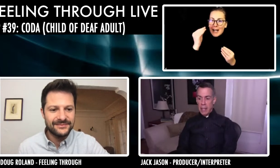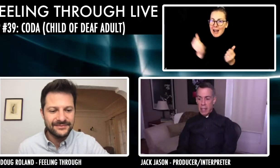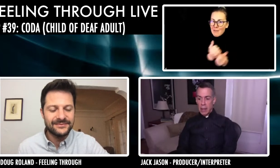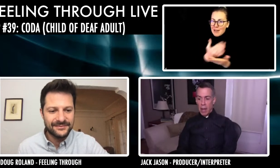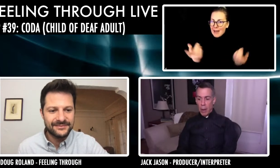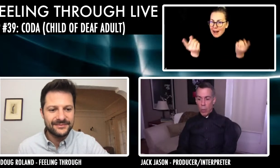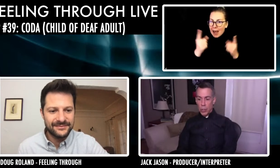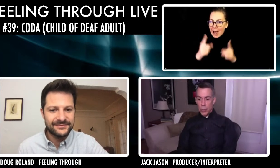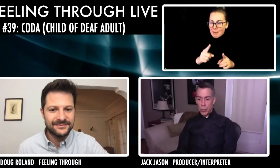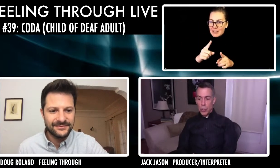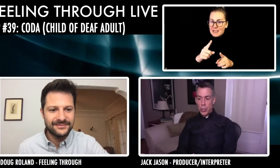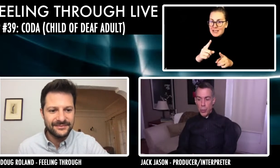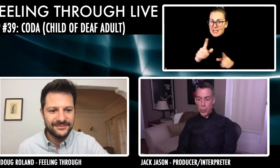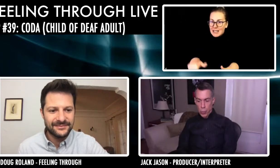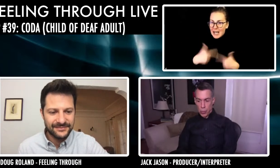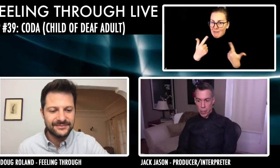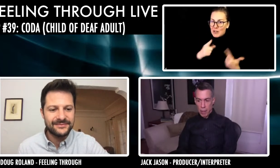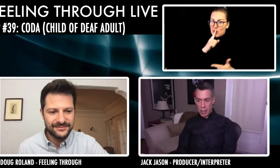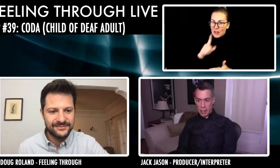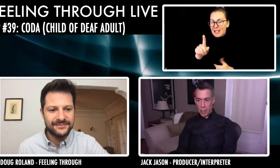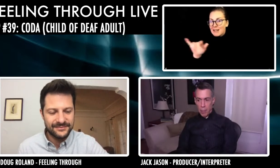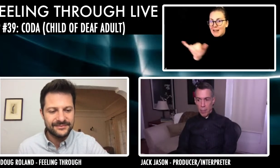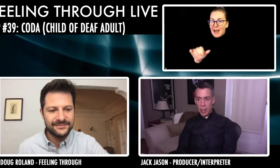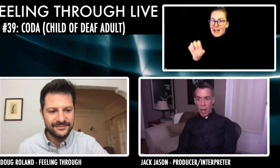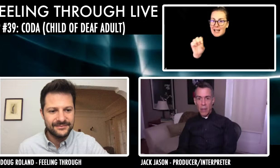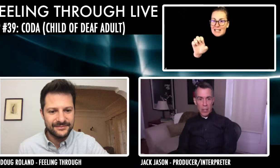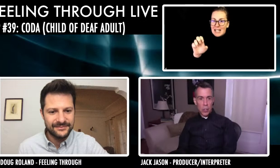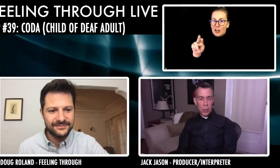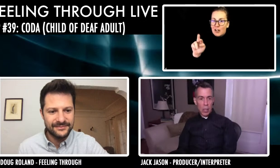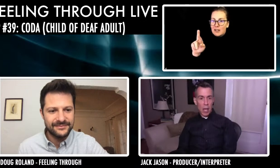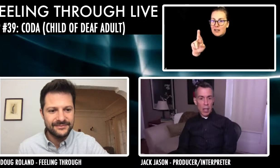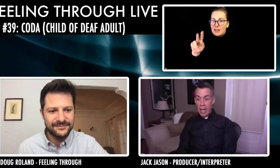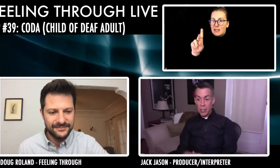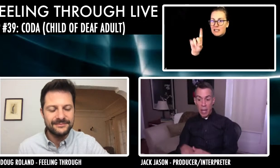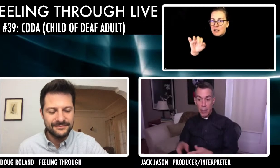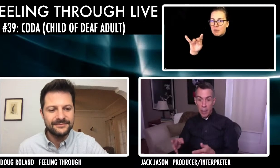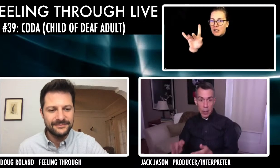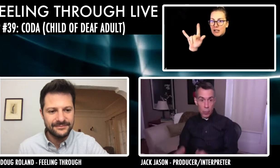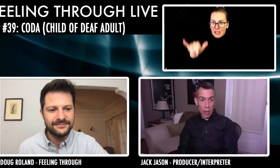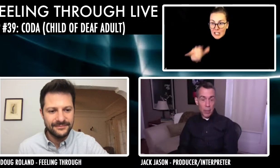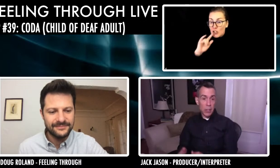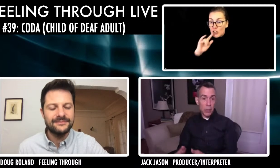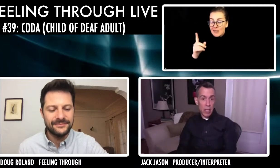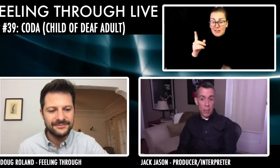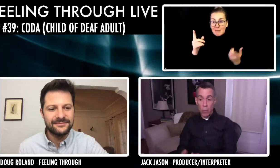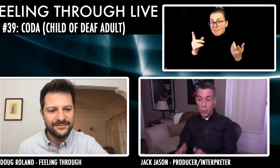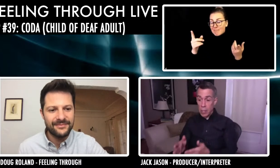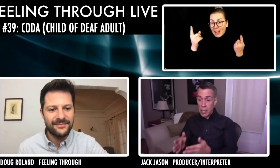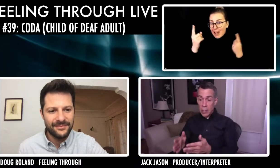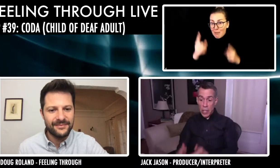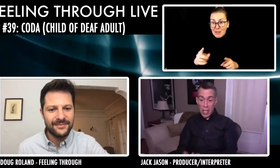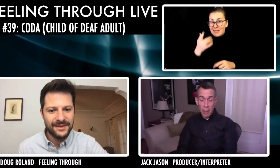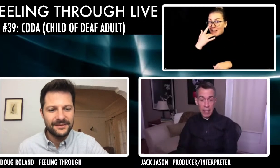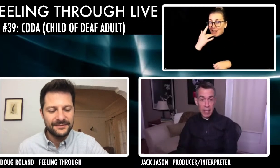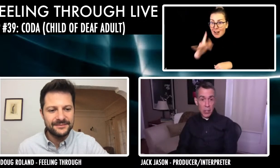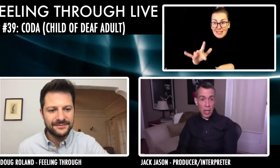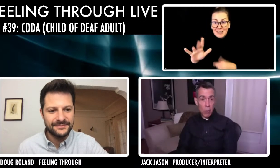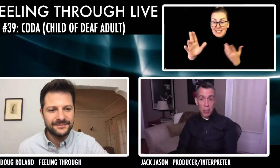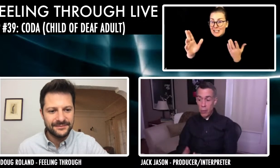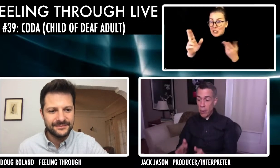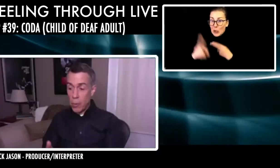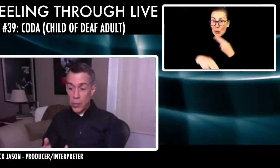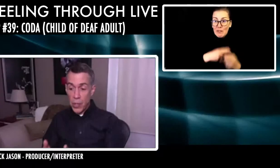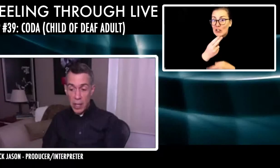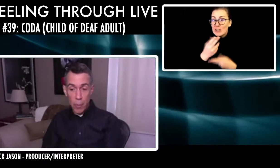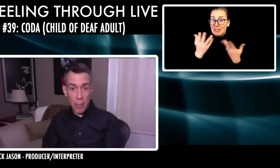they say it's a lot about what you do to make things happen, but a lot of it has to do with luck. And I just happened to be at the right place at the right time. I was sitting at my desk at